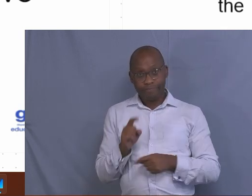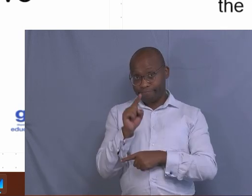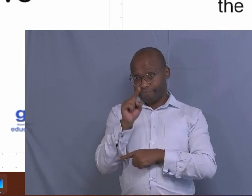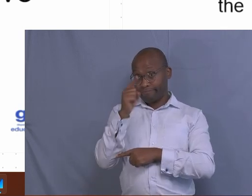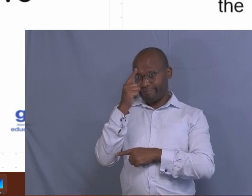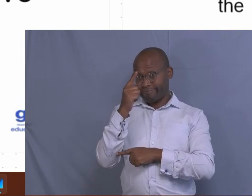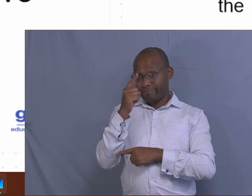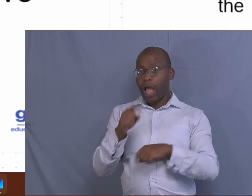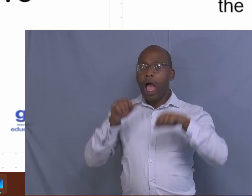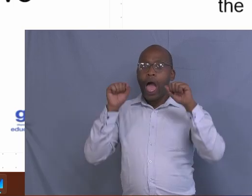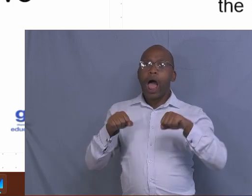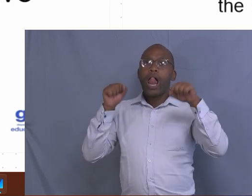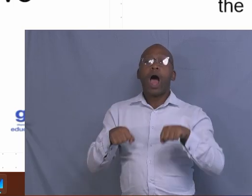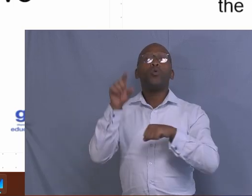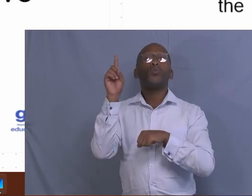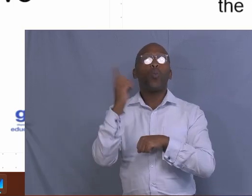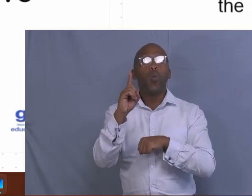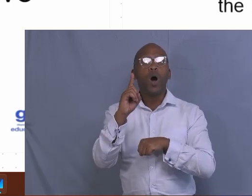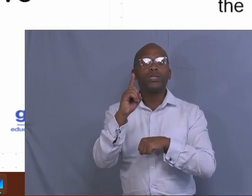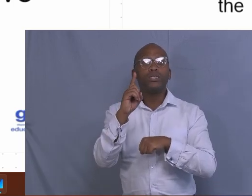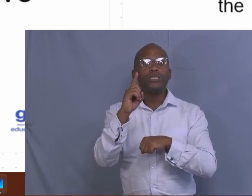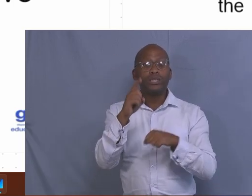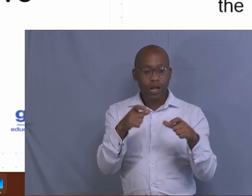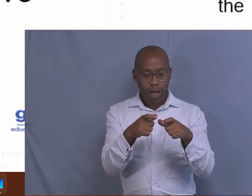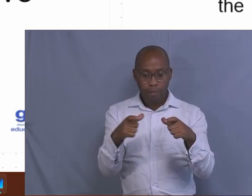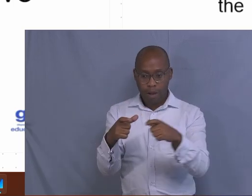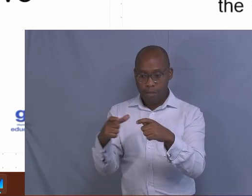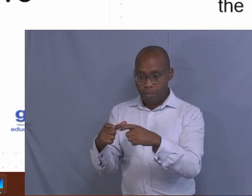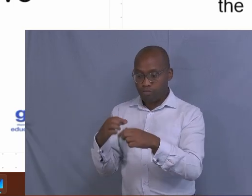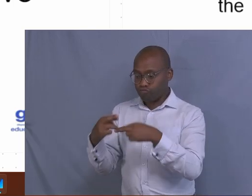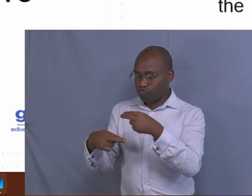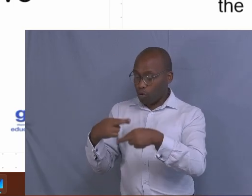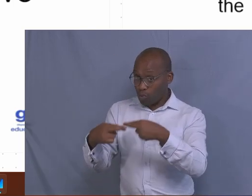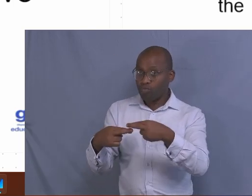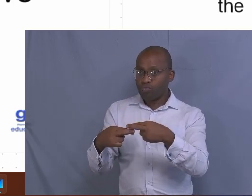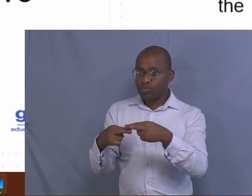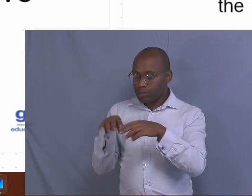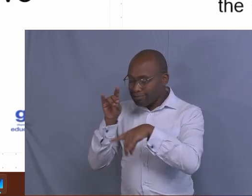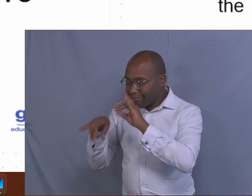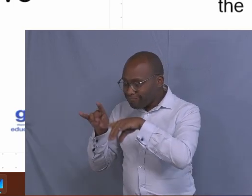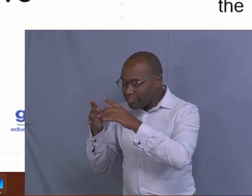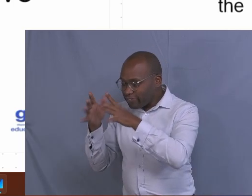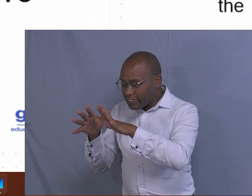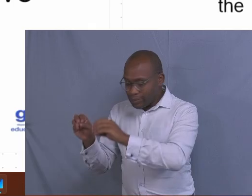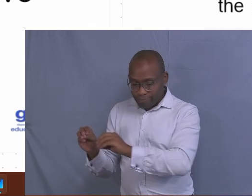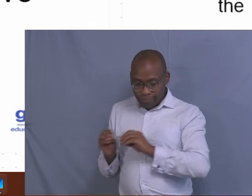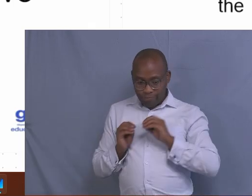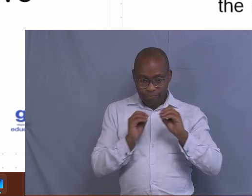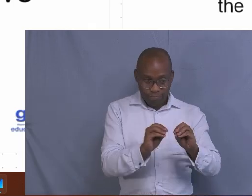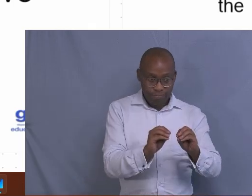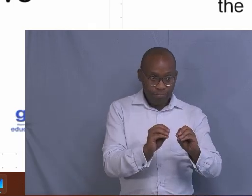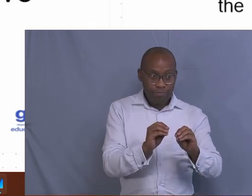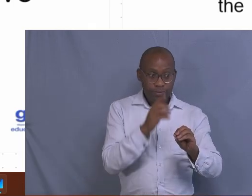call crop rotation. You know that you plant one crop in the same piece of land year after year. On